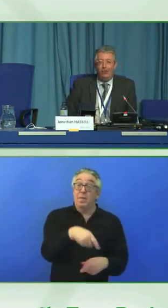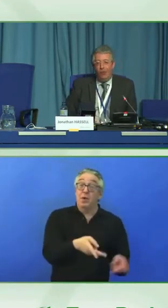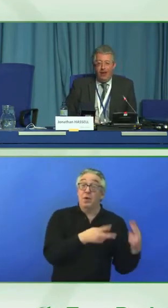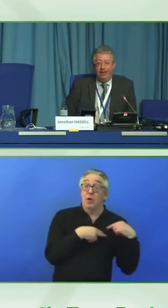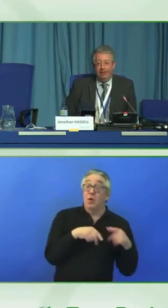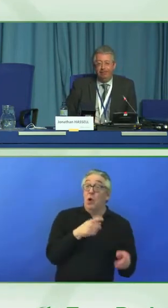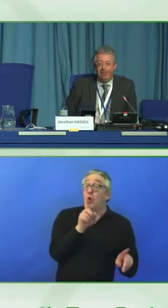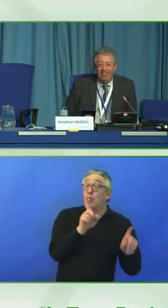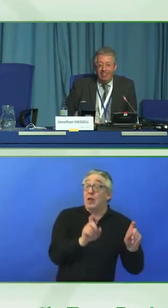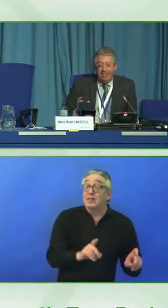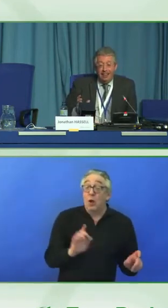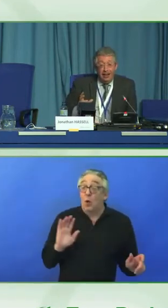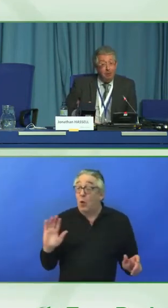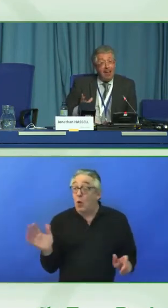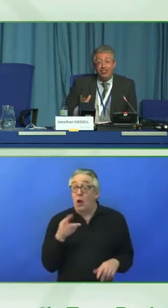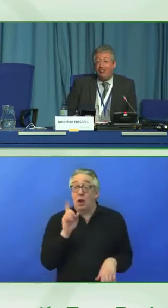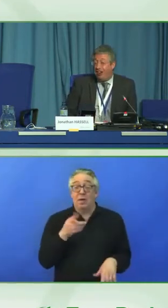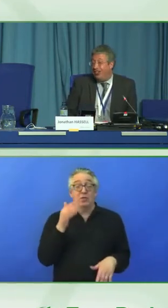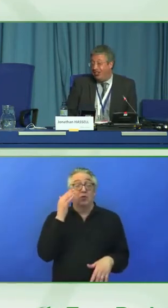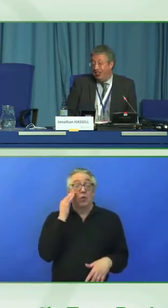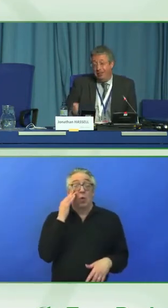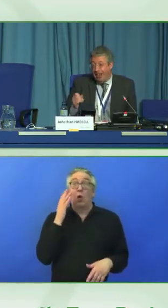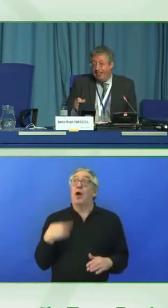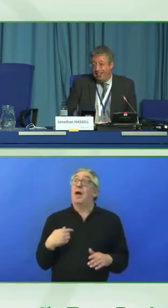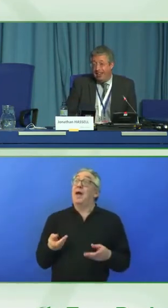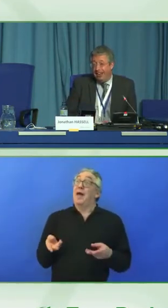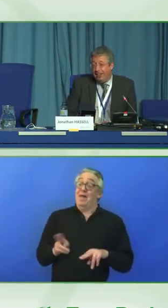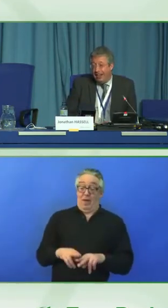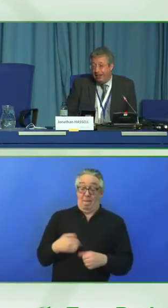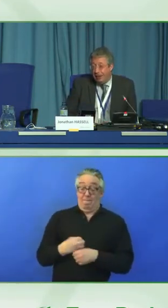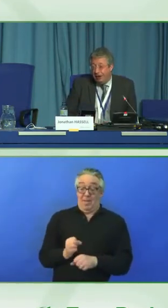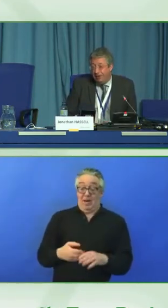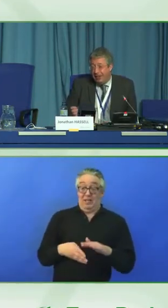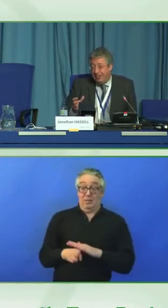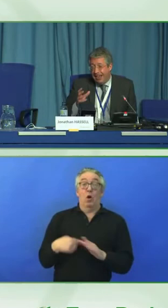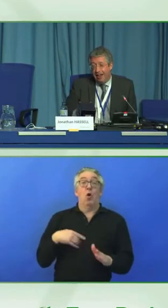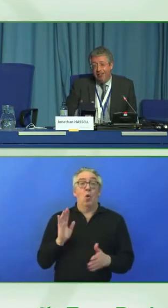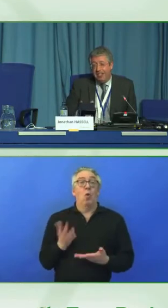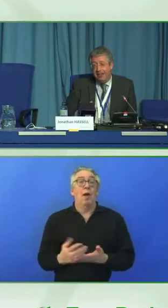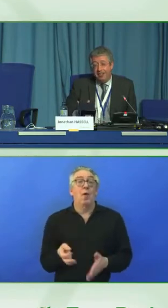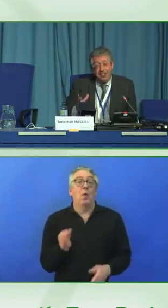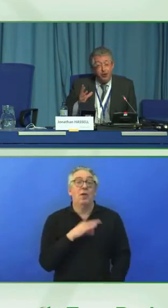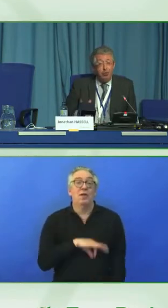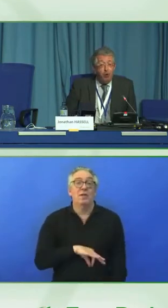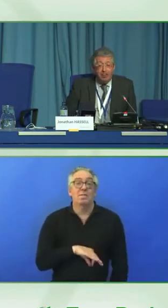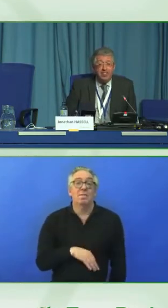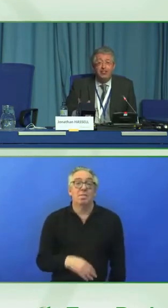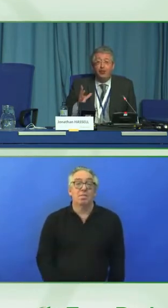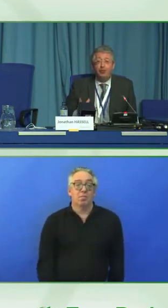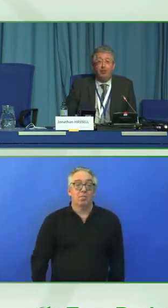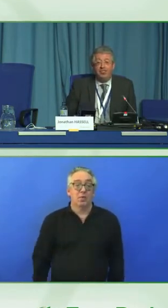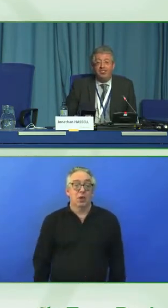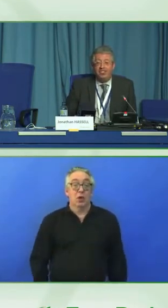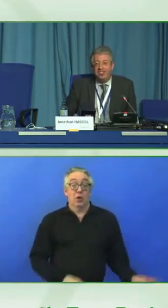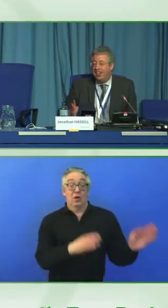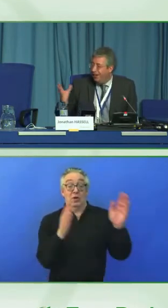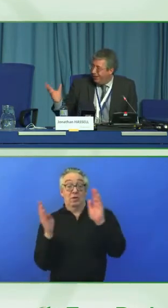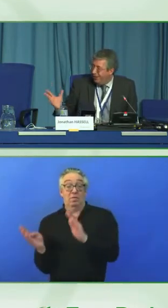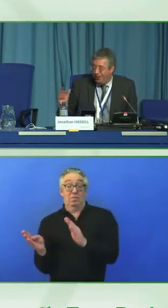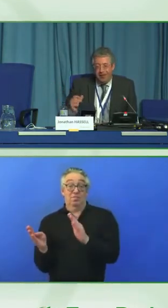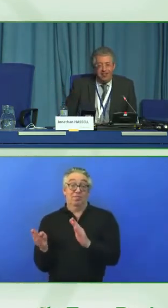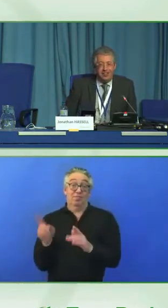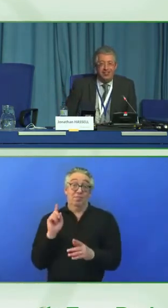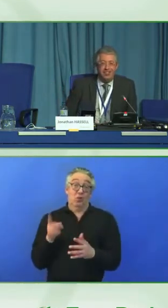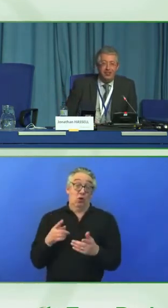they can win. In bad strategy. That's the next part of things. How to get this in your policies, your processes,